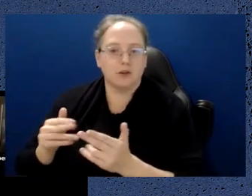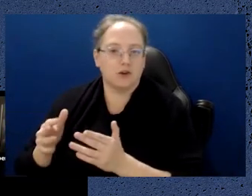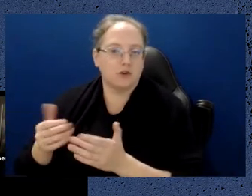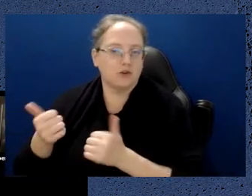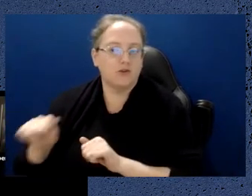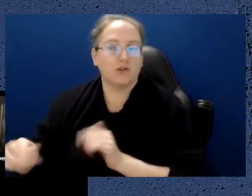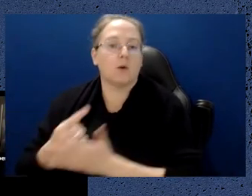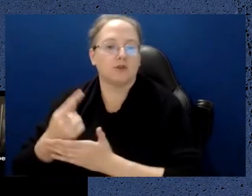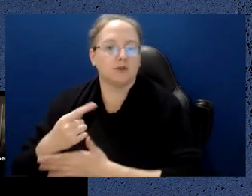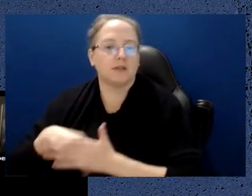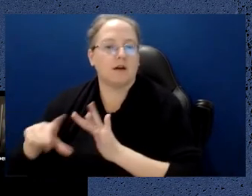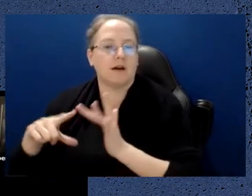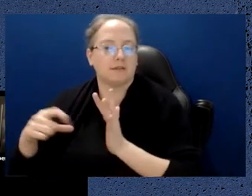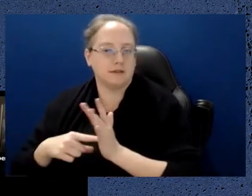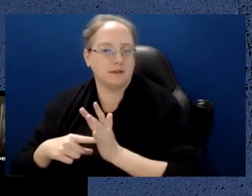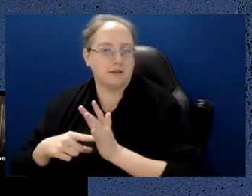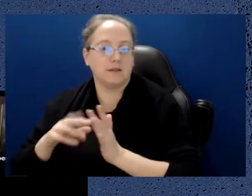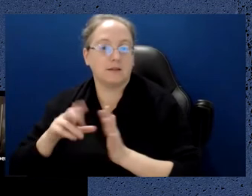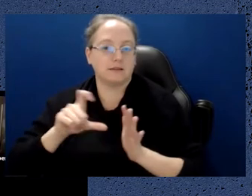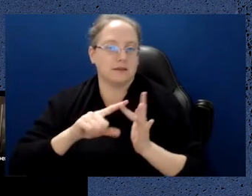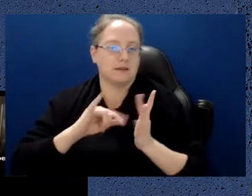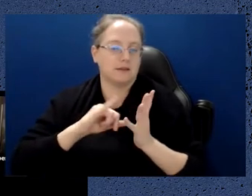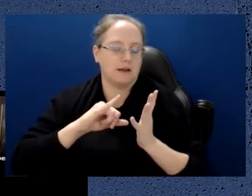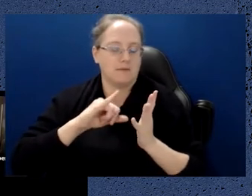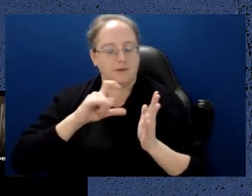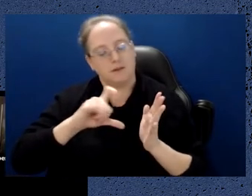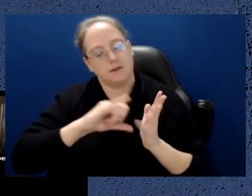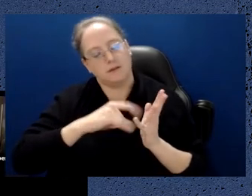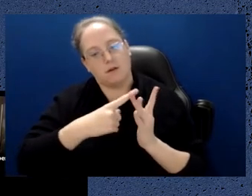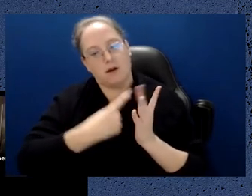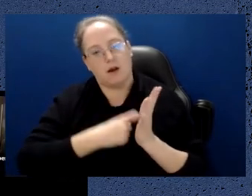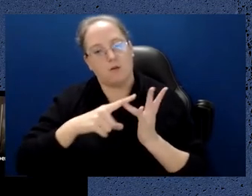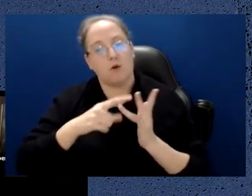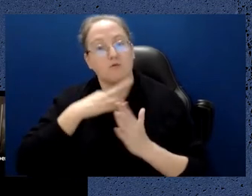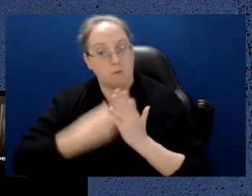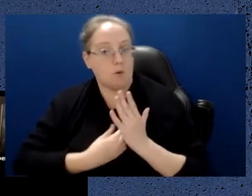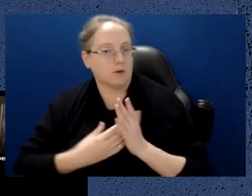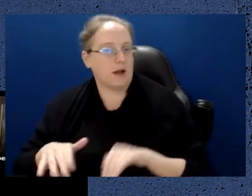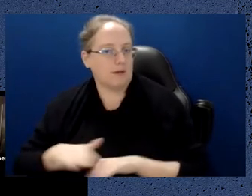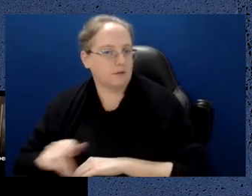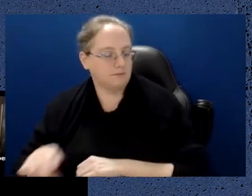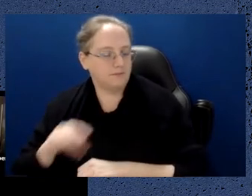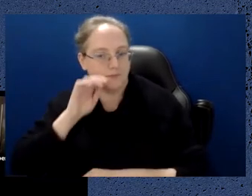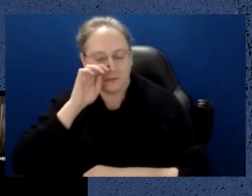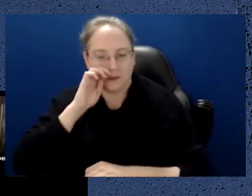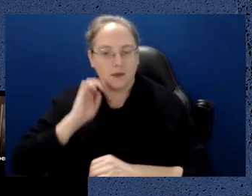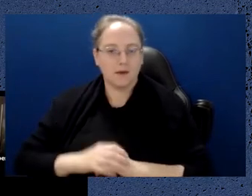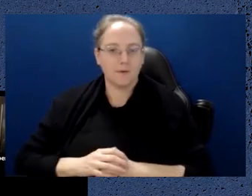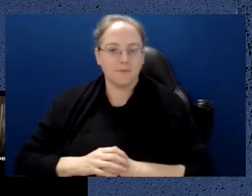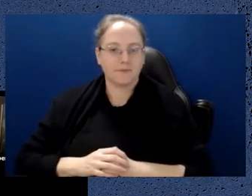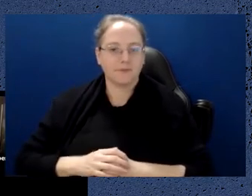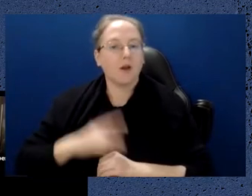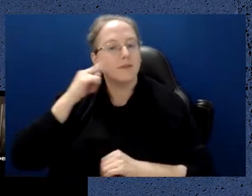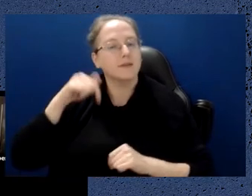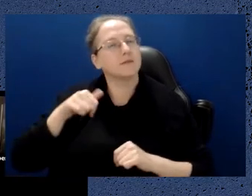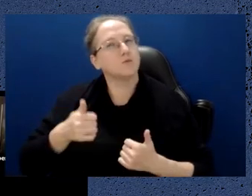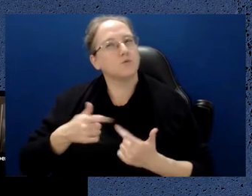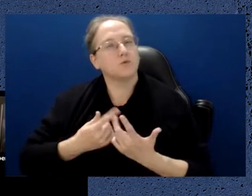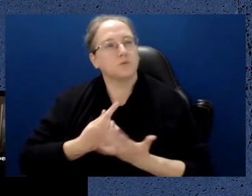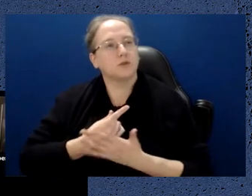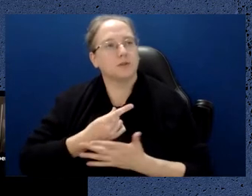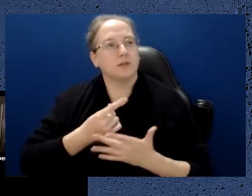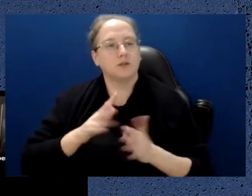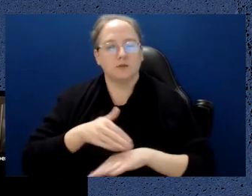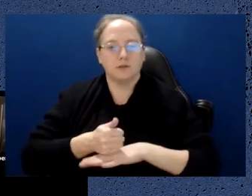report was really talking about. And I think this is a very good opportunity to establish Victoria as a